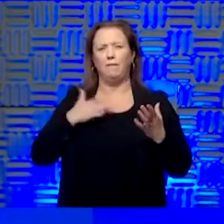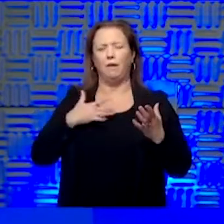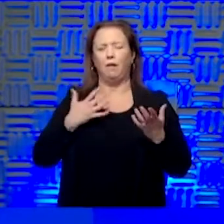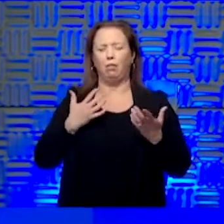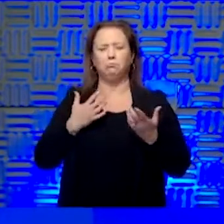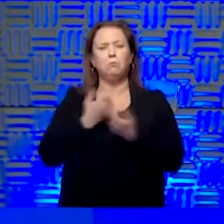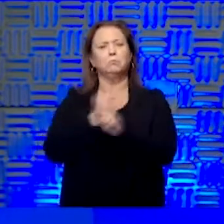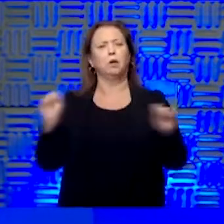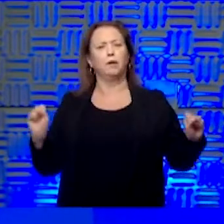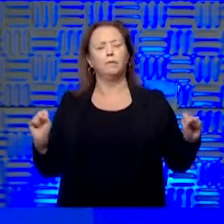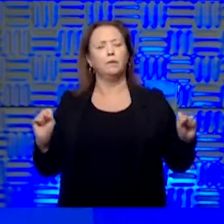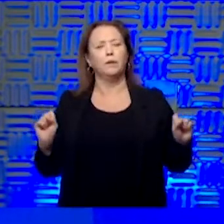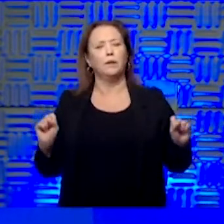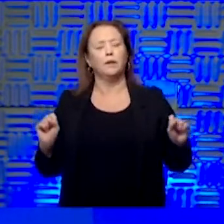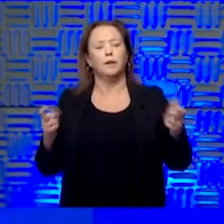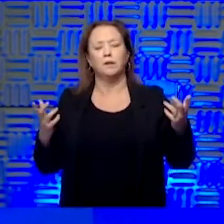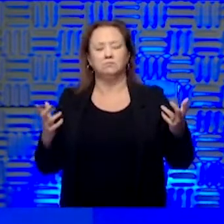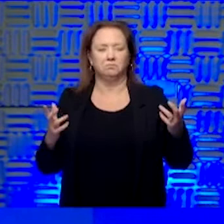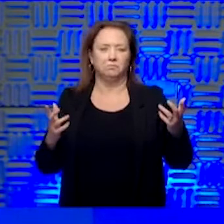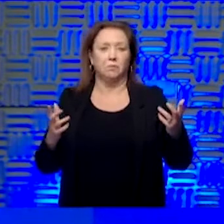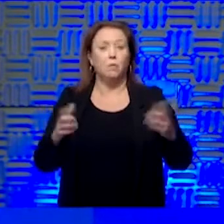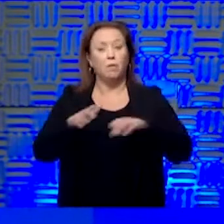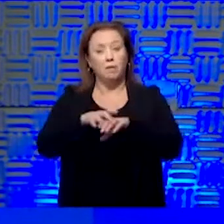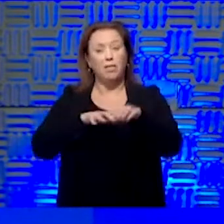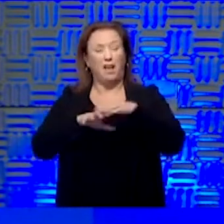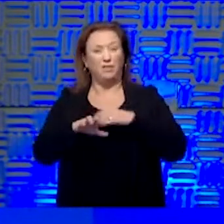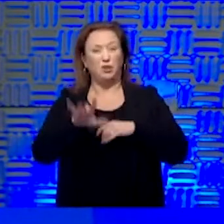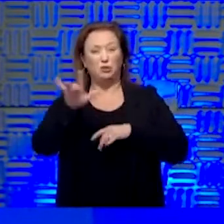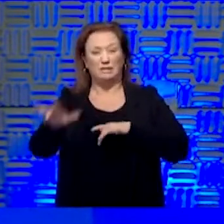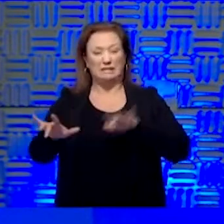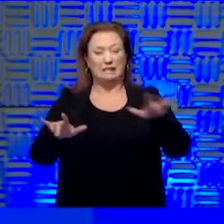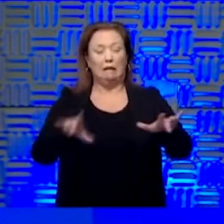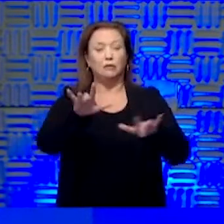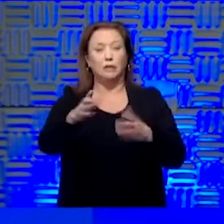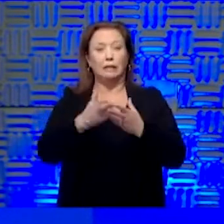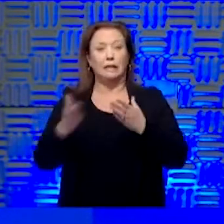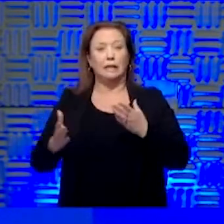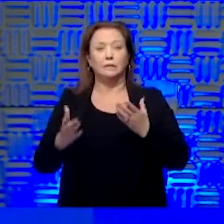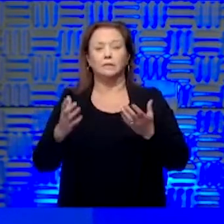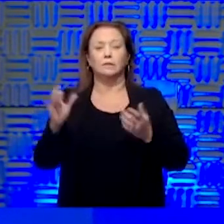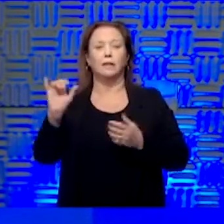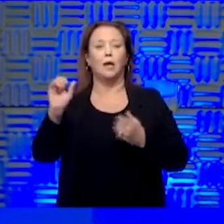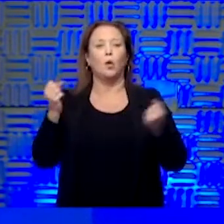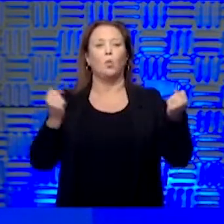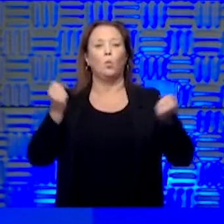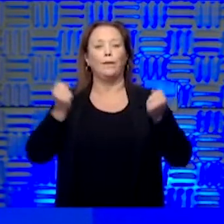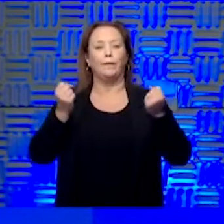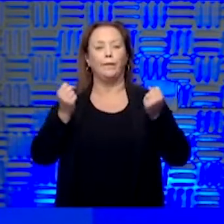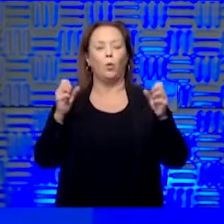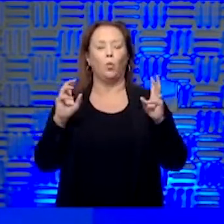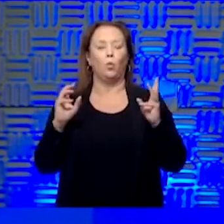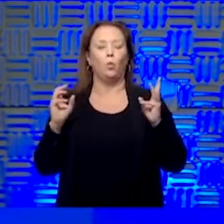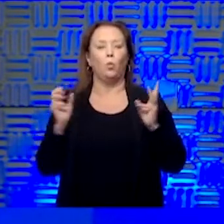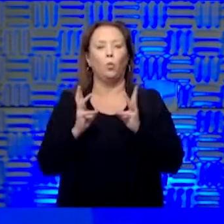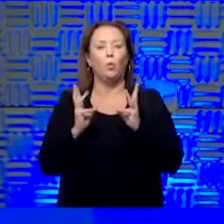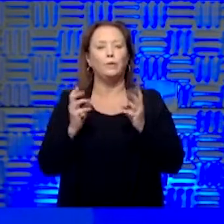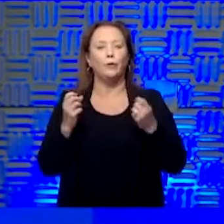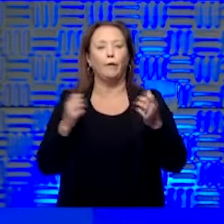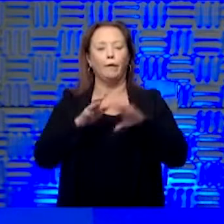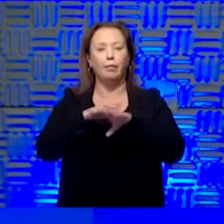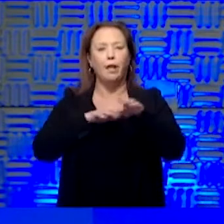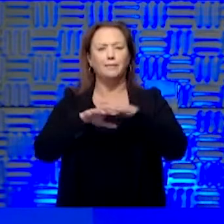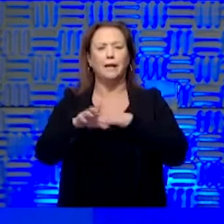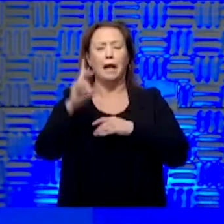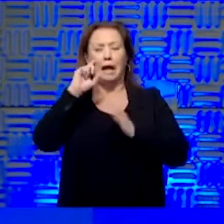of security. And so even with gloves, you could be touching things, either winter gloves or driving gloves, or some people are even out in public